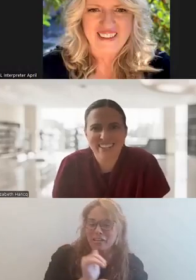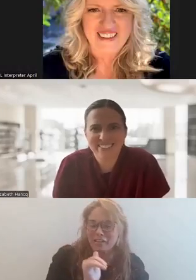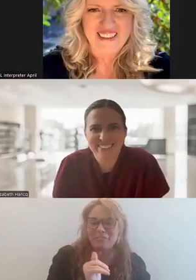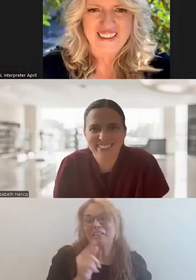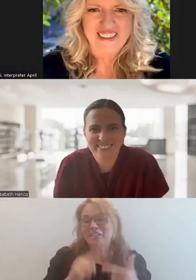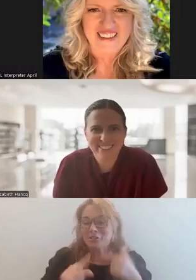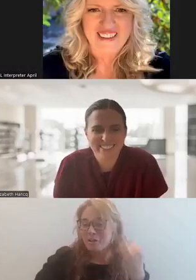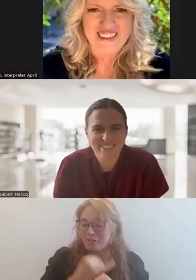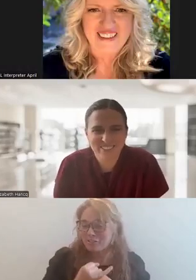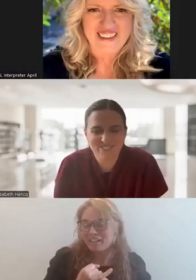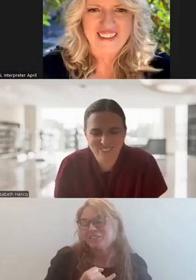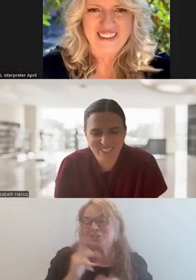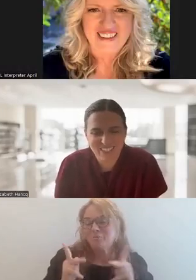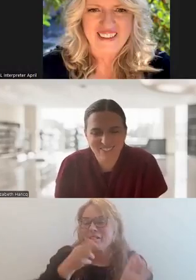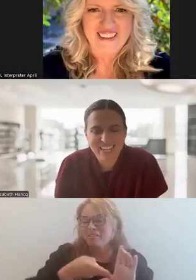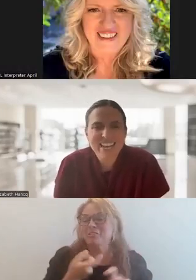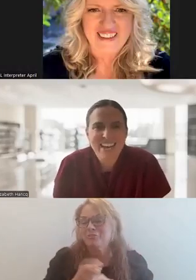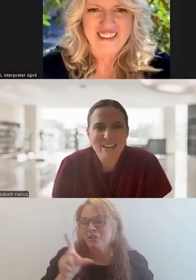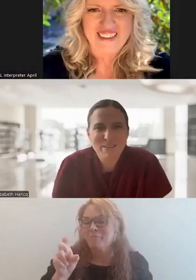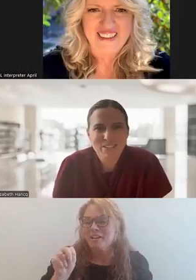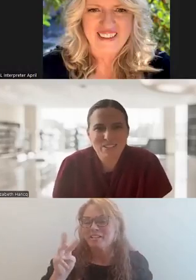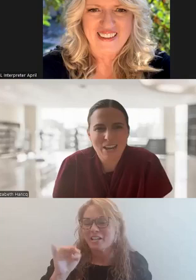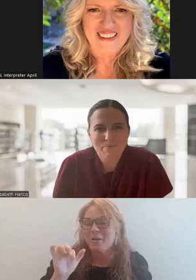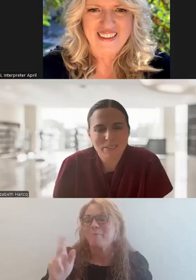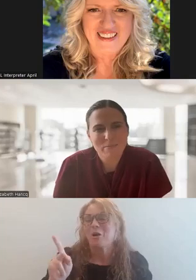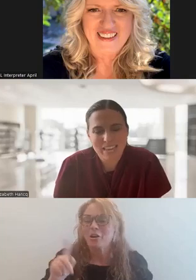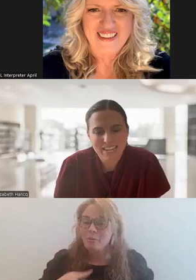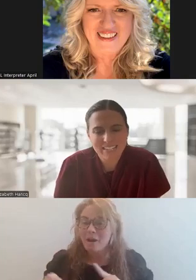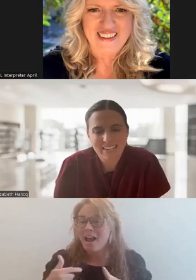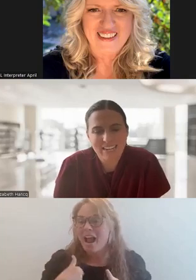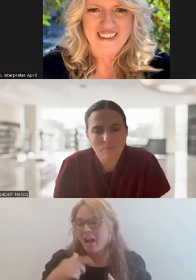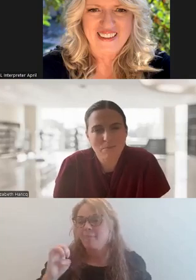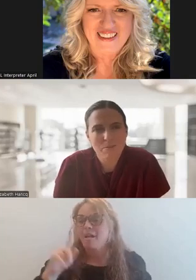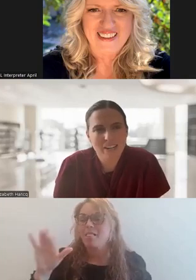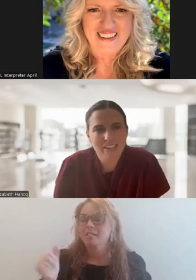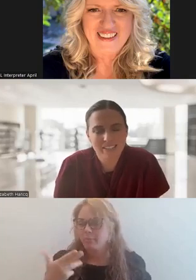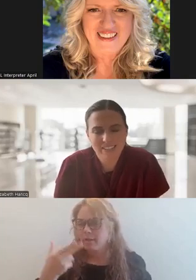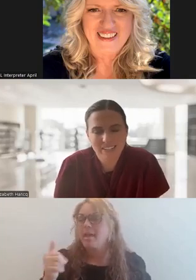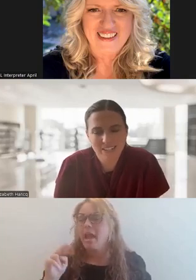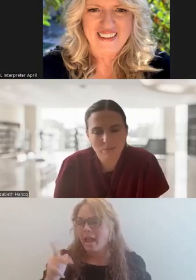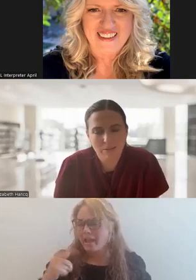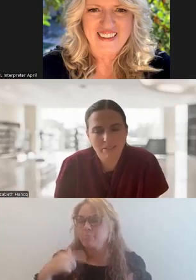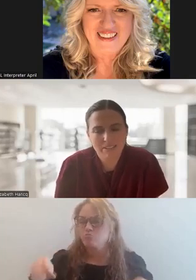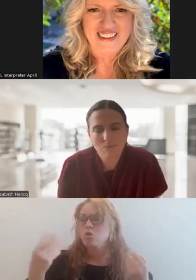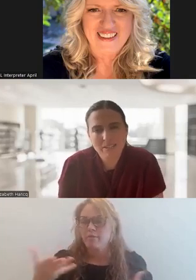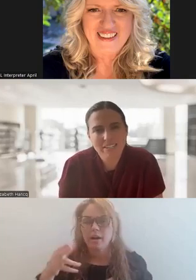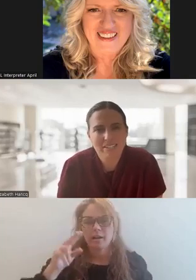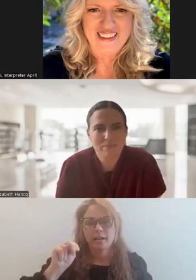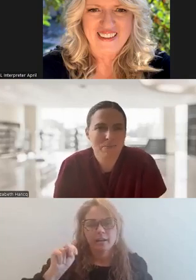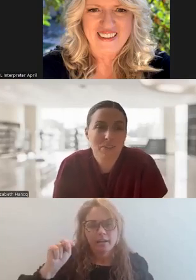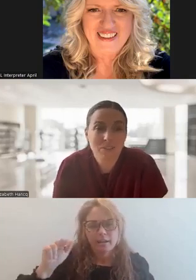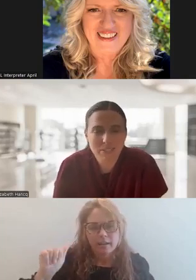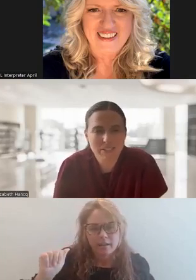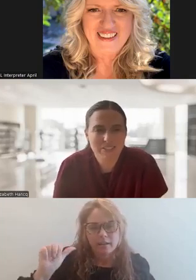our international colleague joining us from Denmark. But I'm Elizabeth Hank, and I'll be providing the NASMIT update this